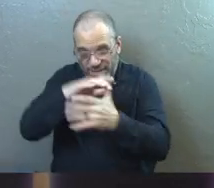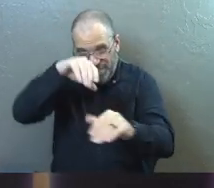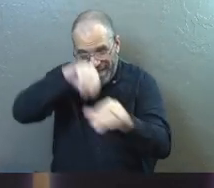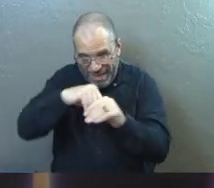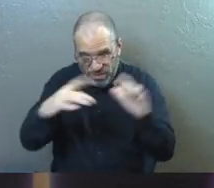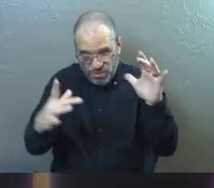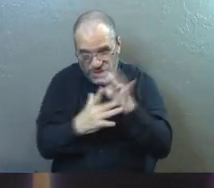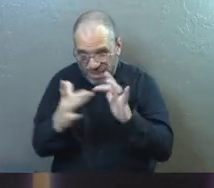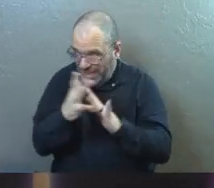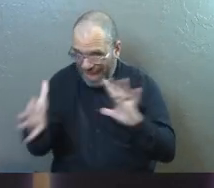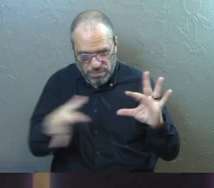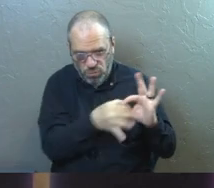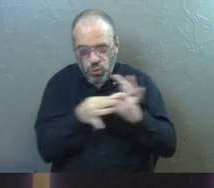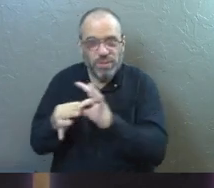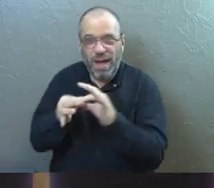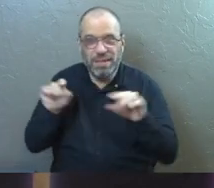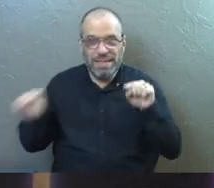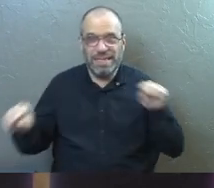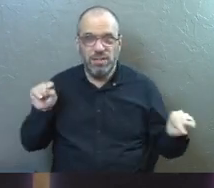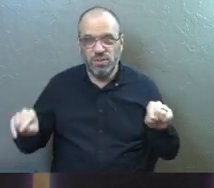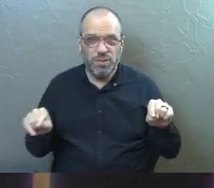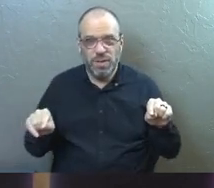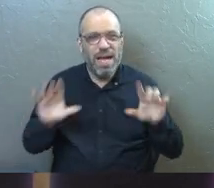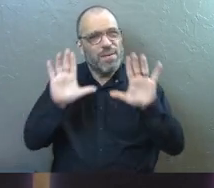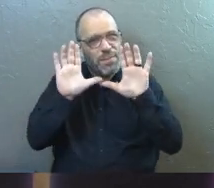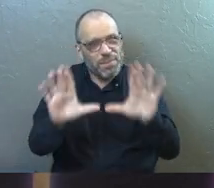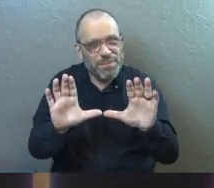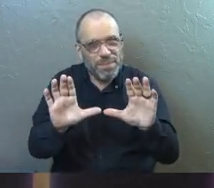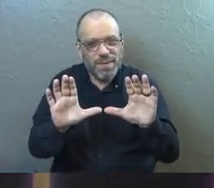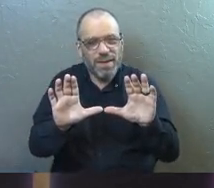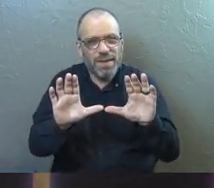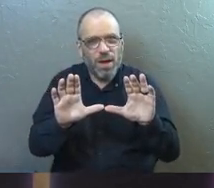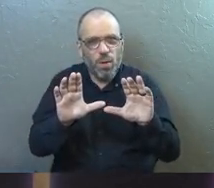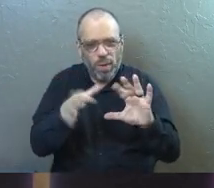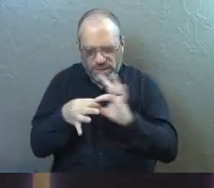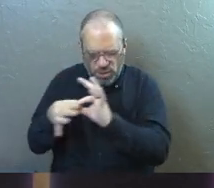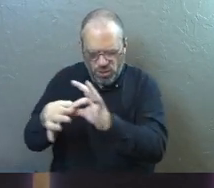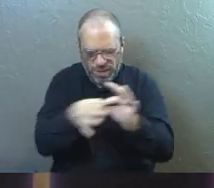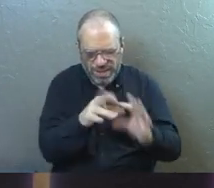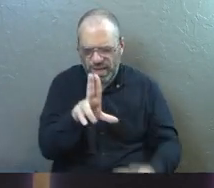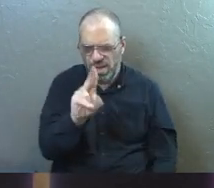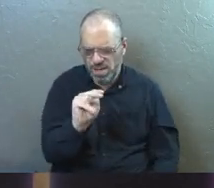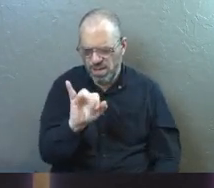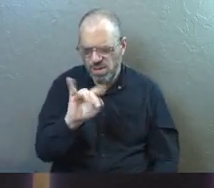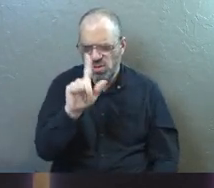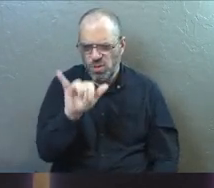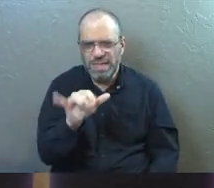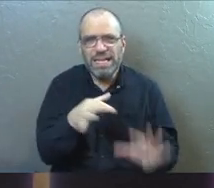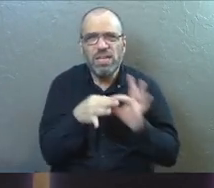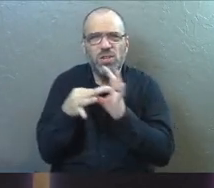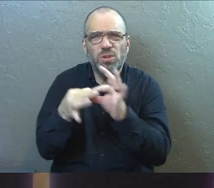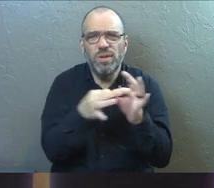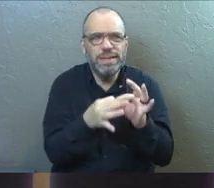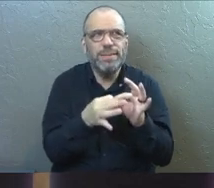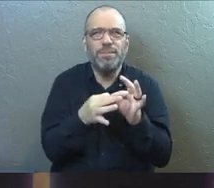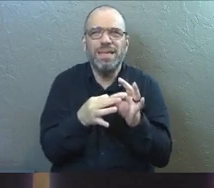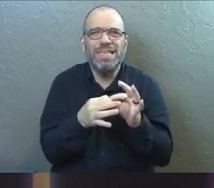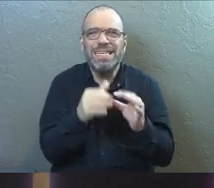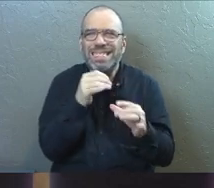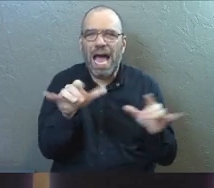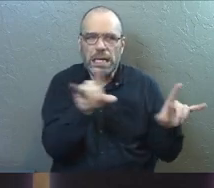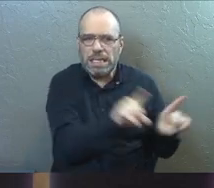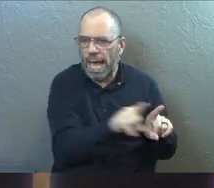Christ. That's what unifies them. So if you've been with us, as we talked about what unity is, unity is not